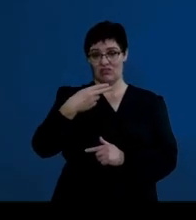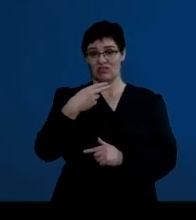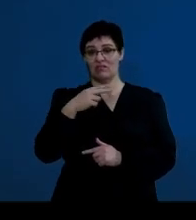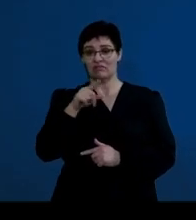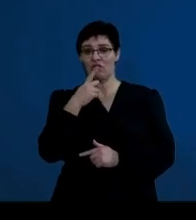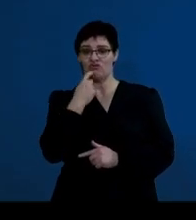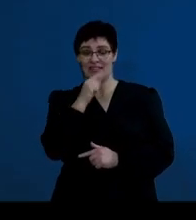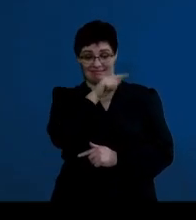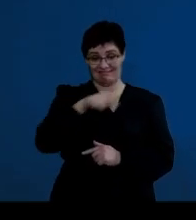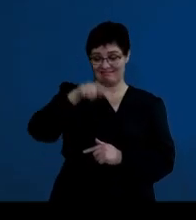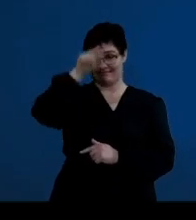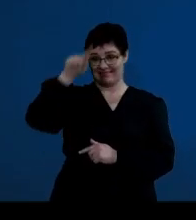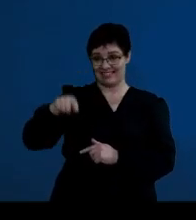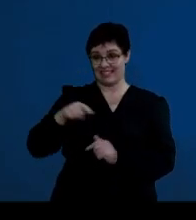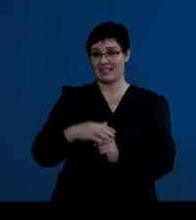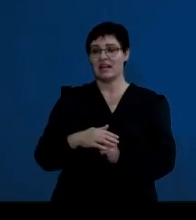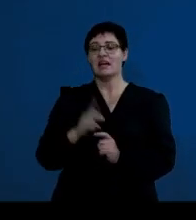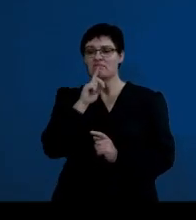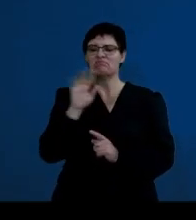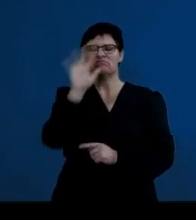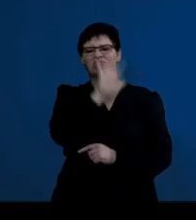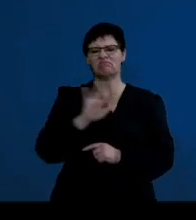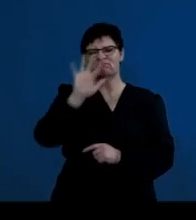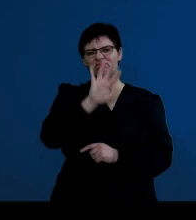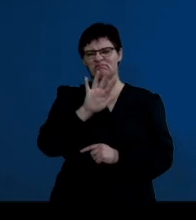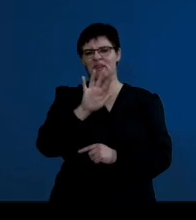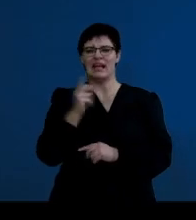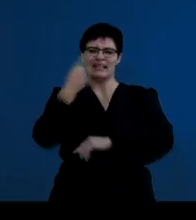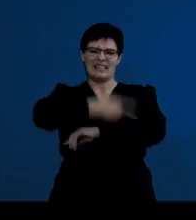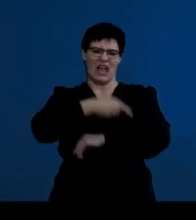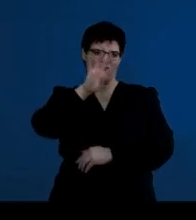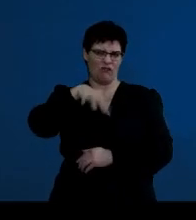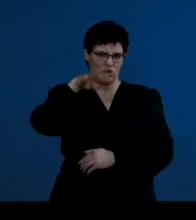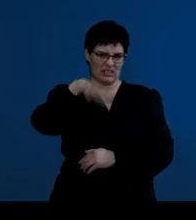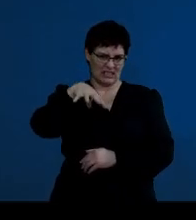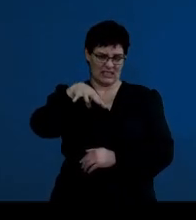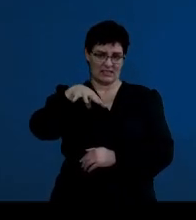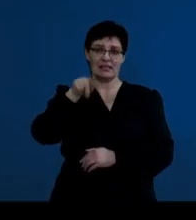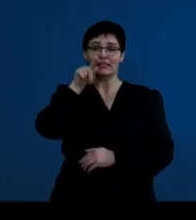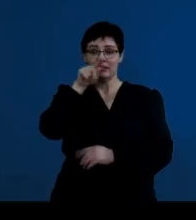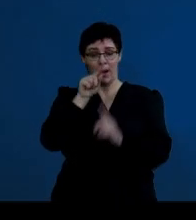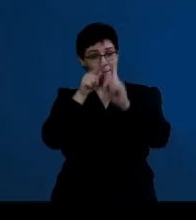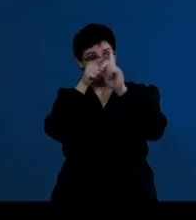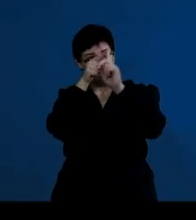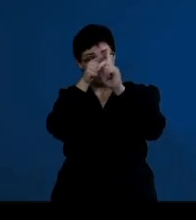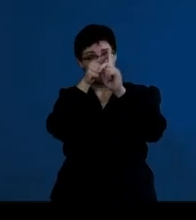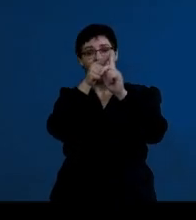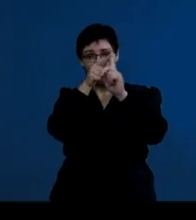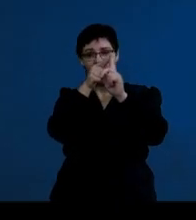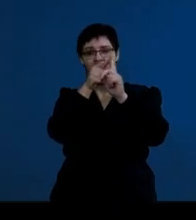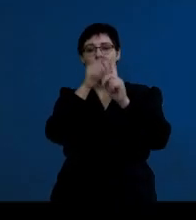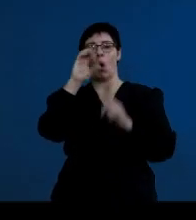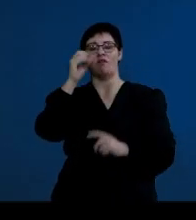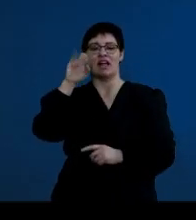precisely around day 14, where this is the point in which ovulation takes place.